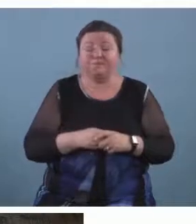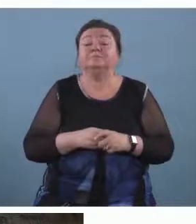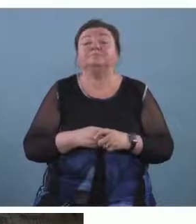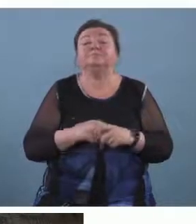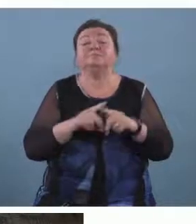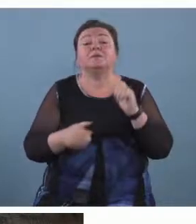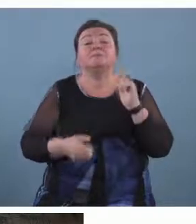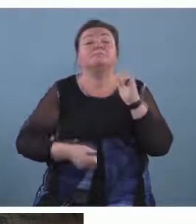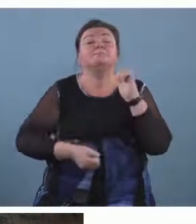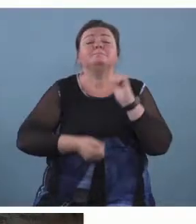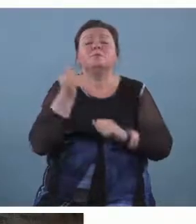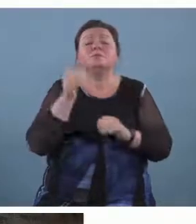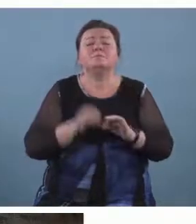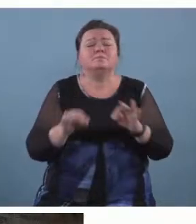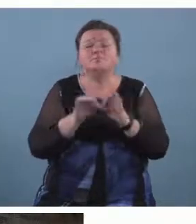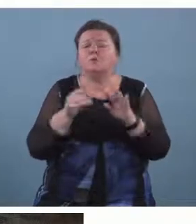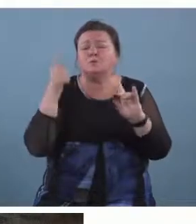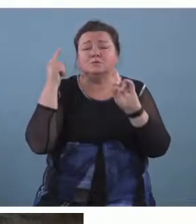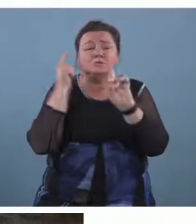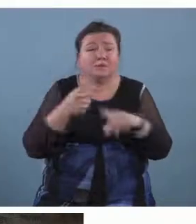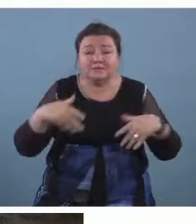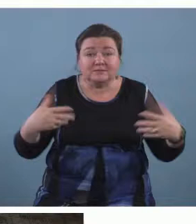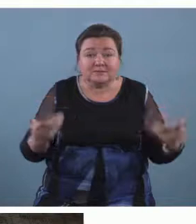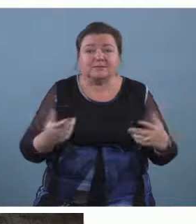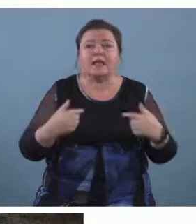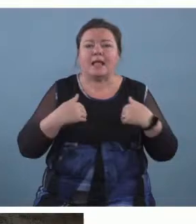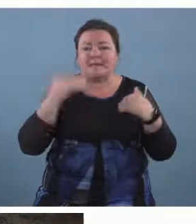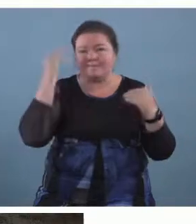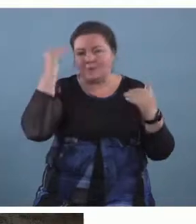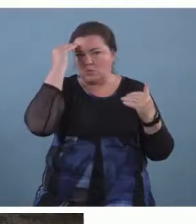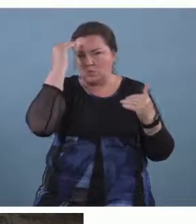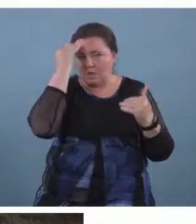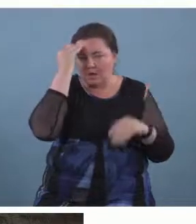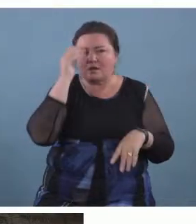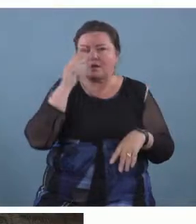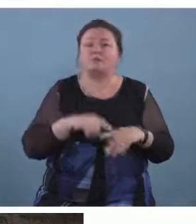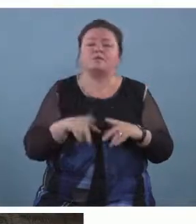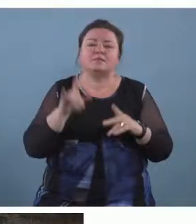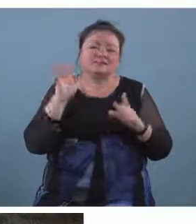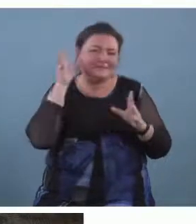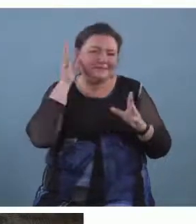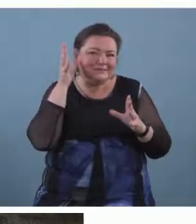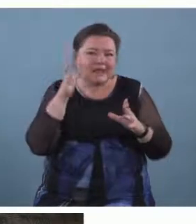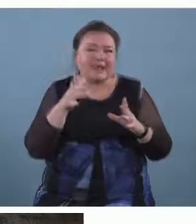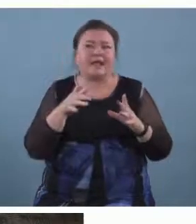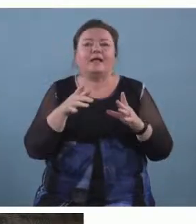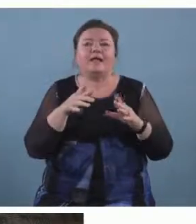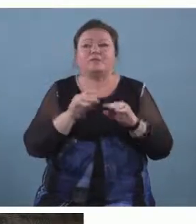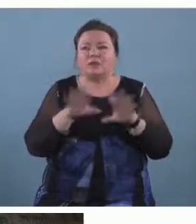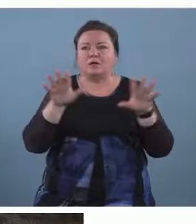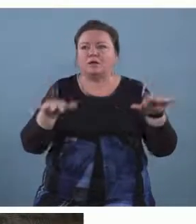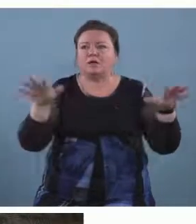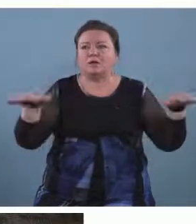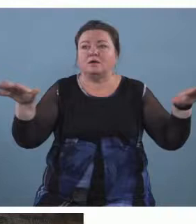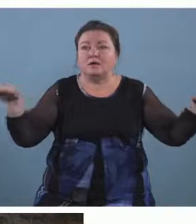that i always point out is that i'm aware i'm aware that the sound is traveling further and further up